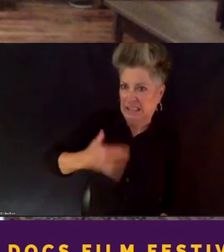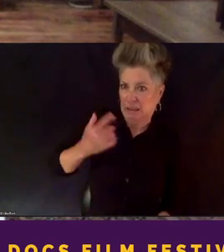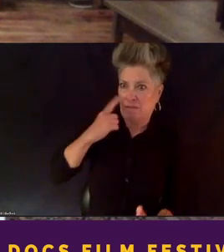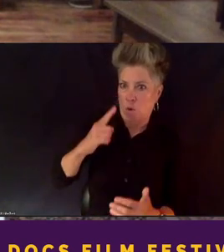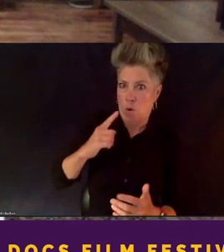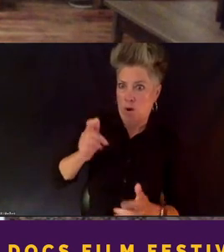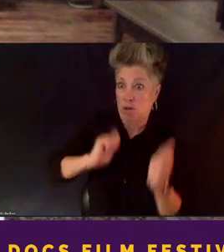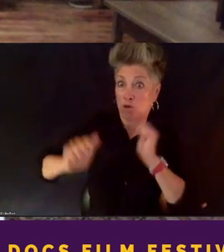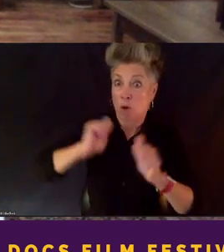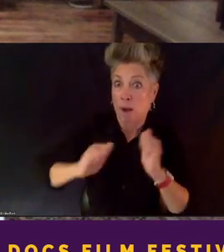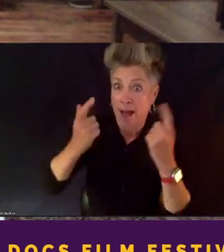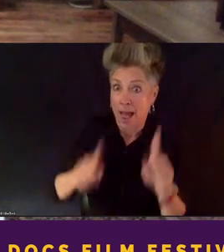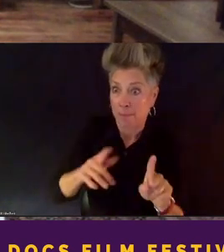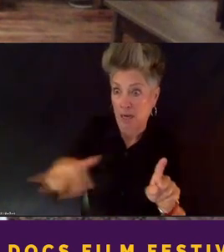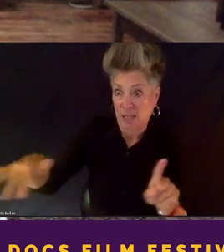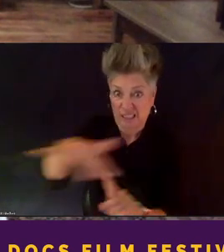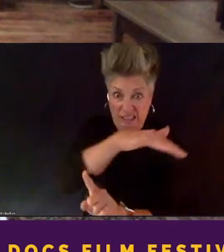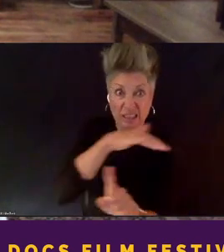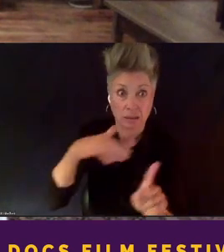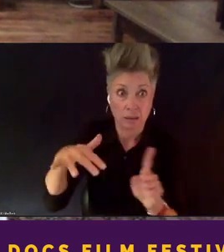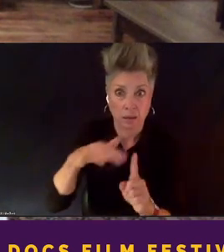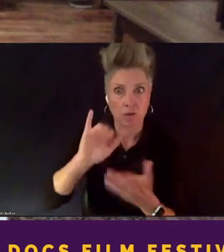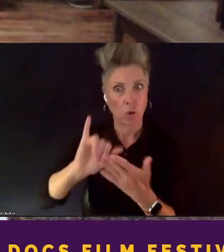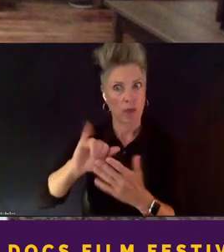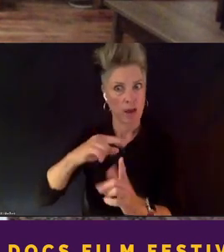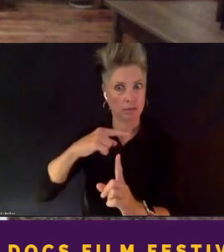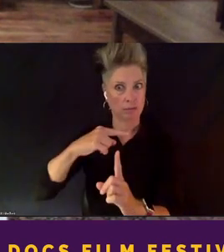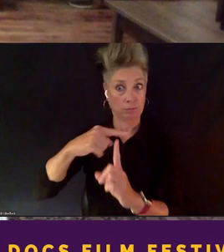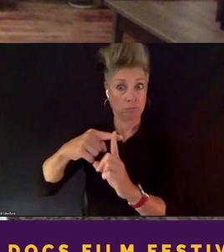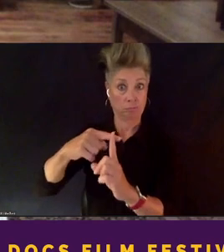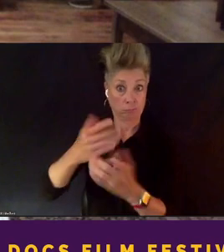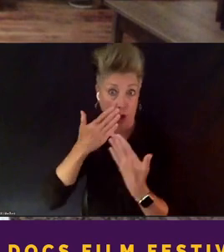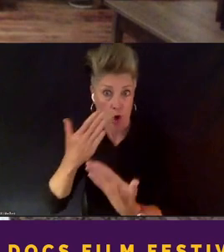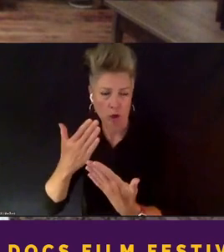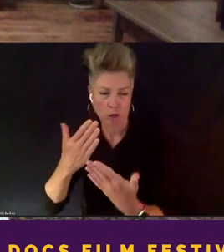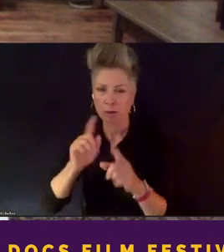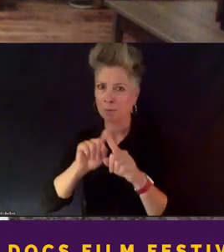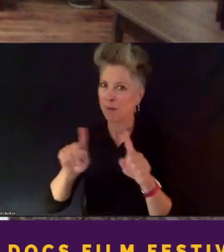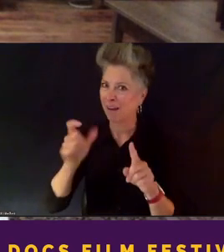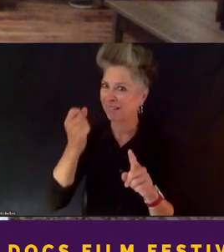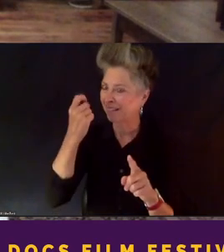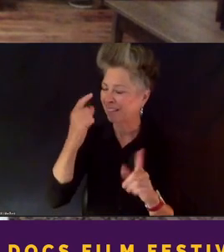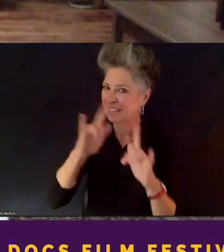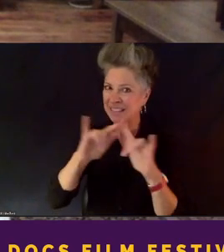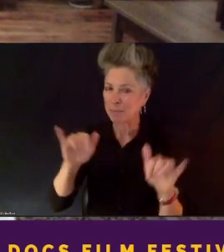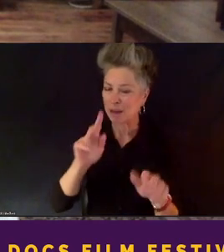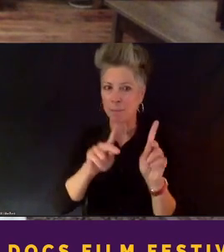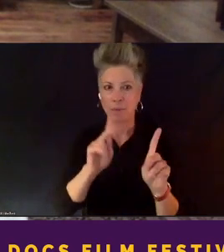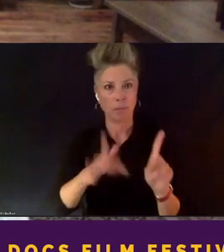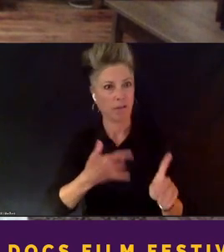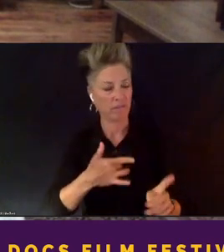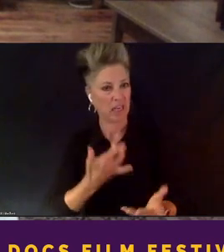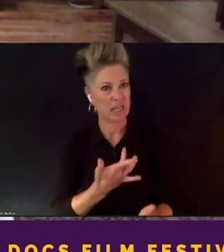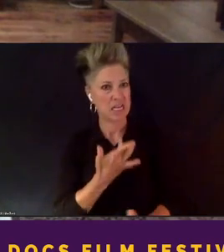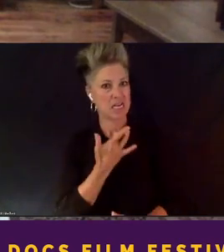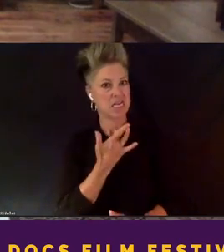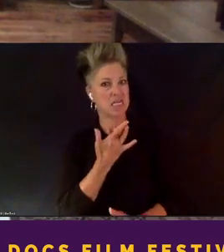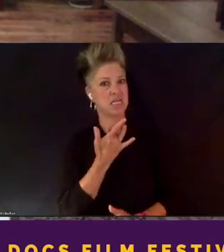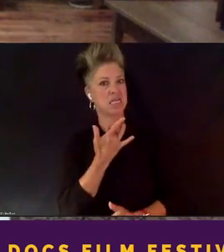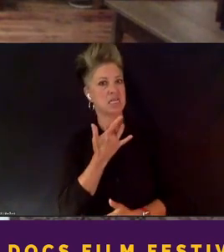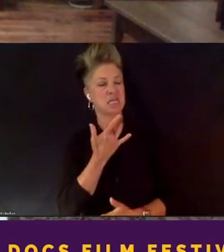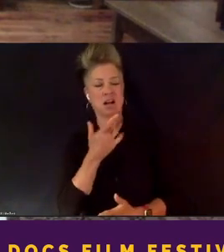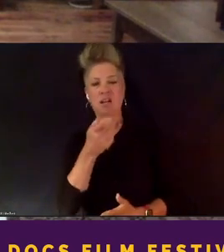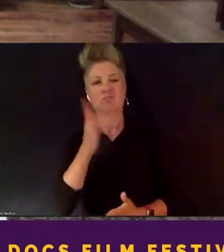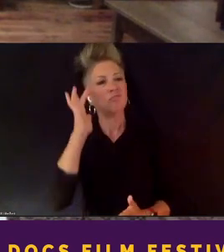At the same time, people are reluctant, as Sonia was referring, weary from